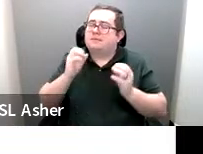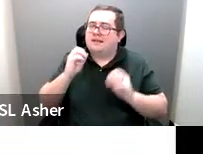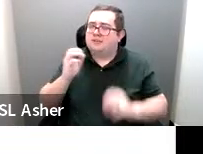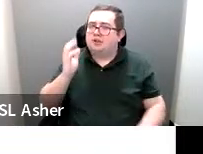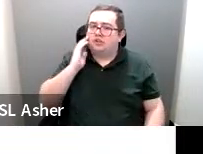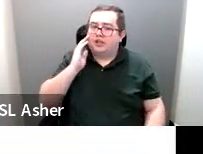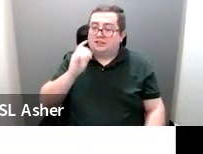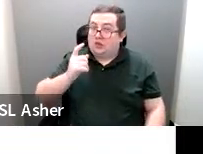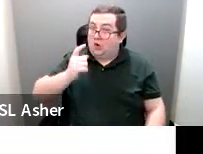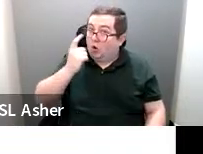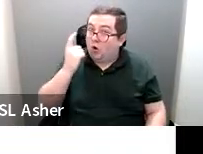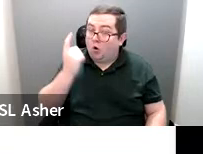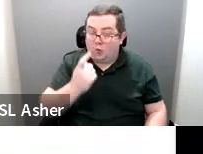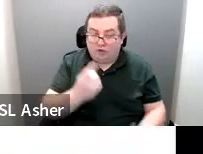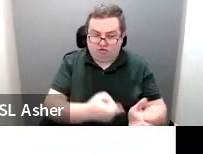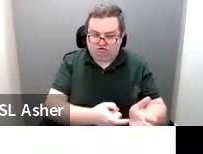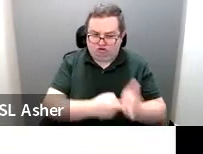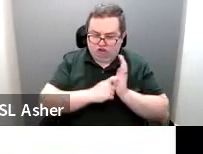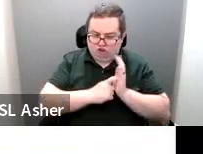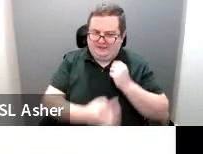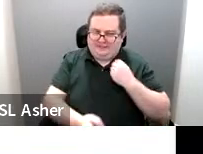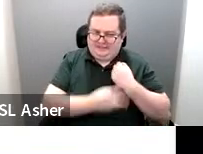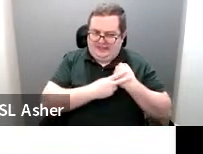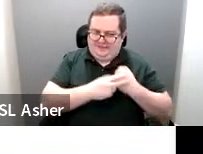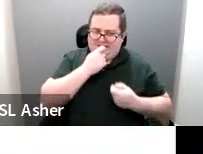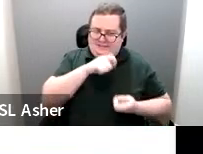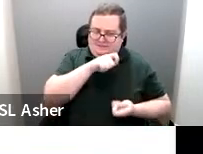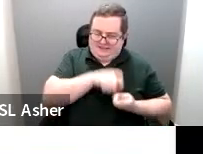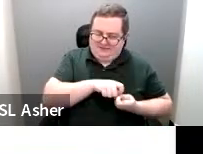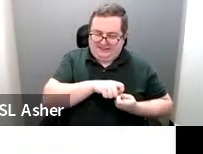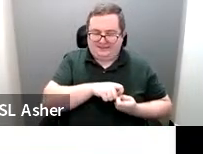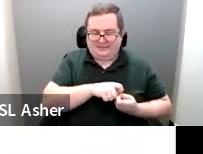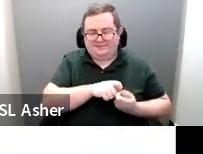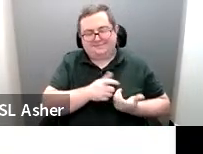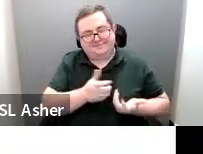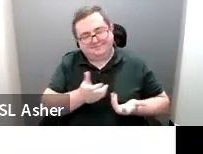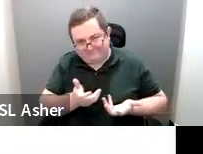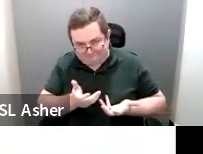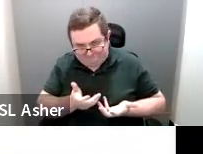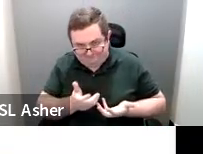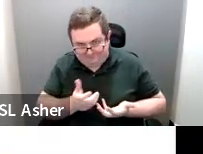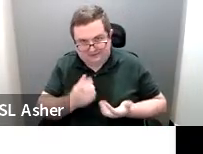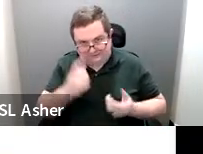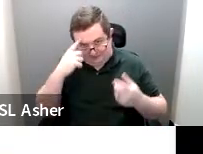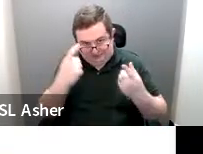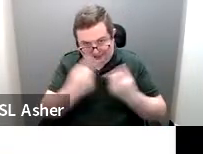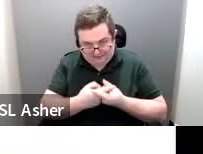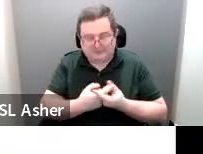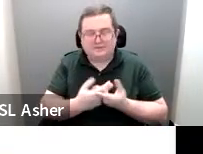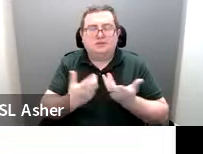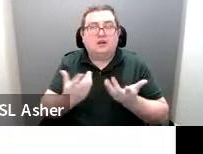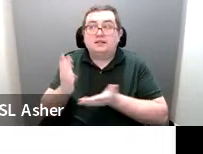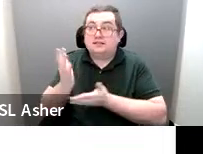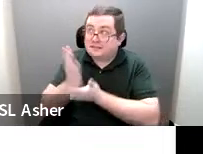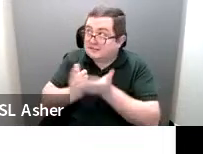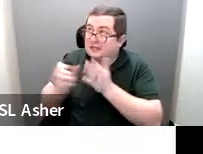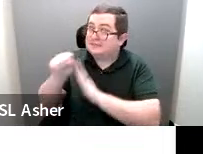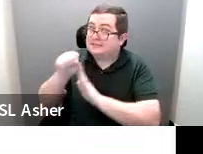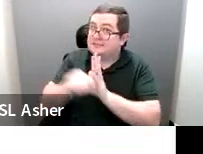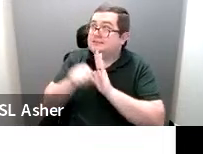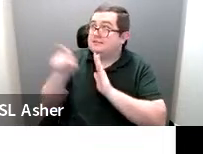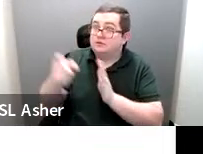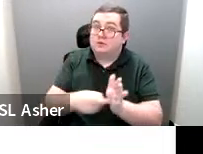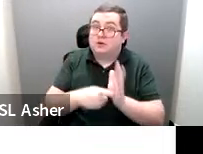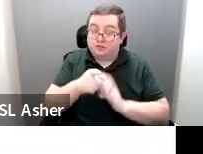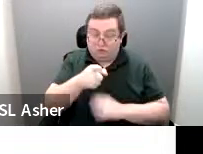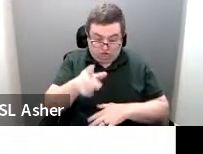have it always reserved. And as I said before, some states require that if